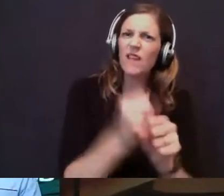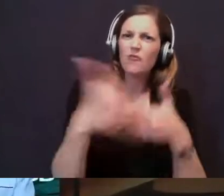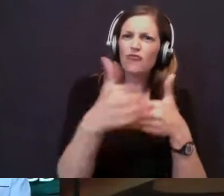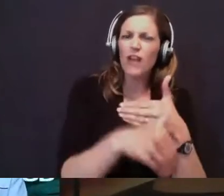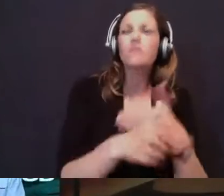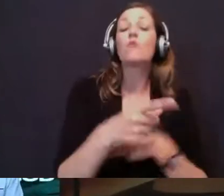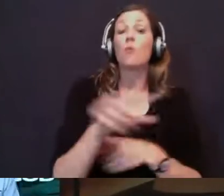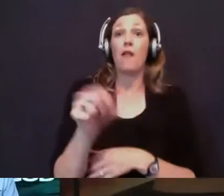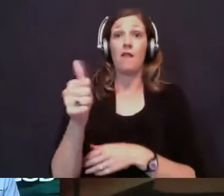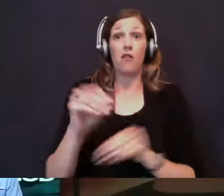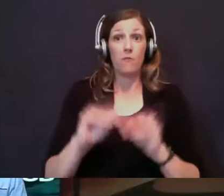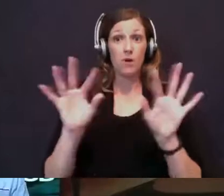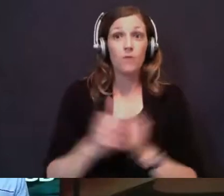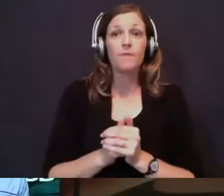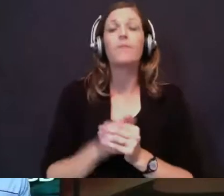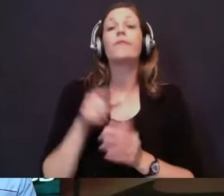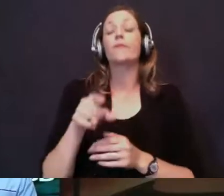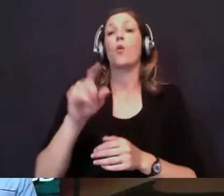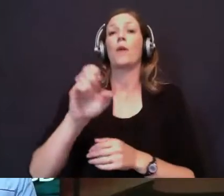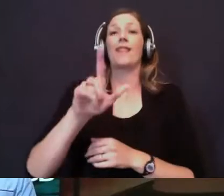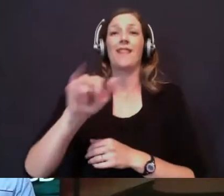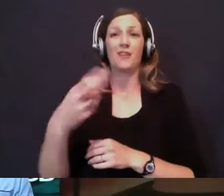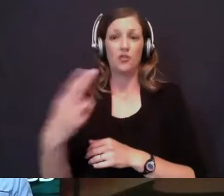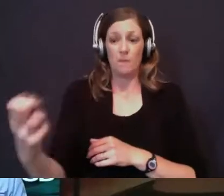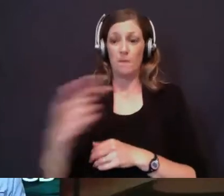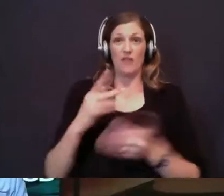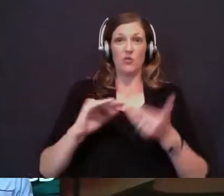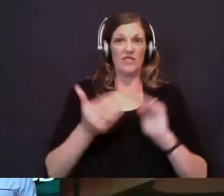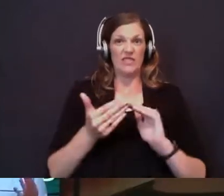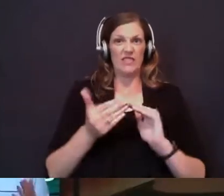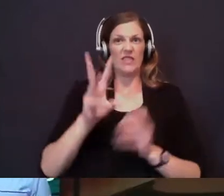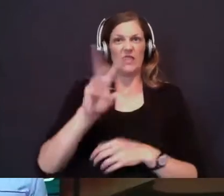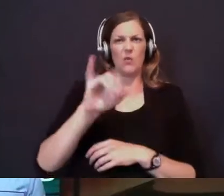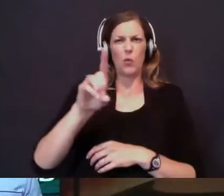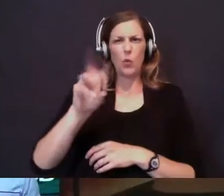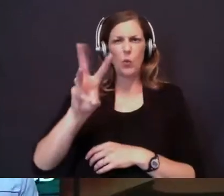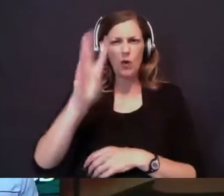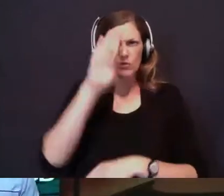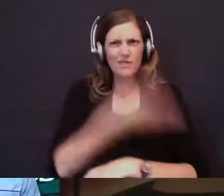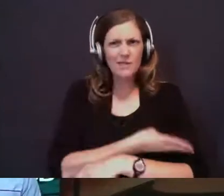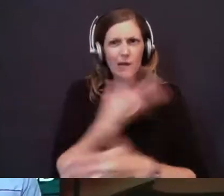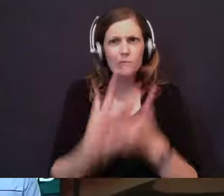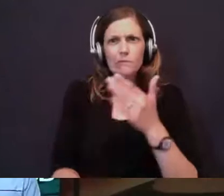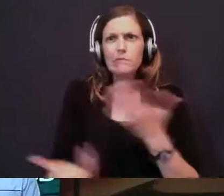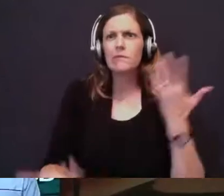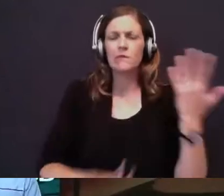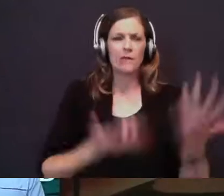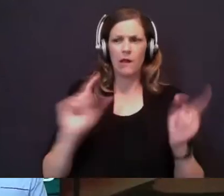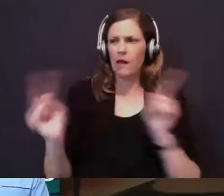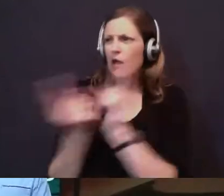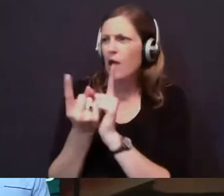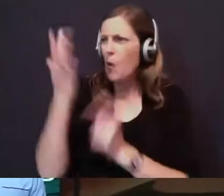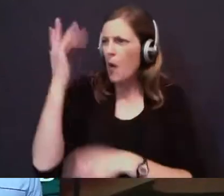Elijah comes back to the city, and the widow's son is dead. So she's distraught. She comes to Elijah. Why did he have to die?